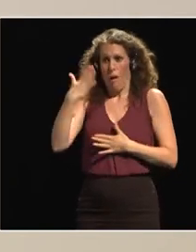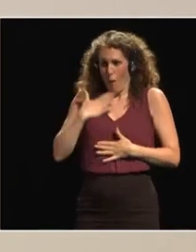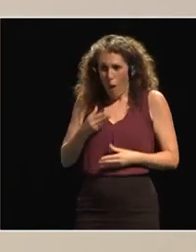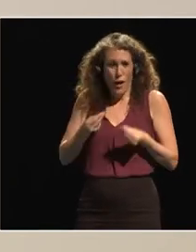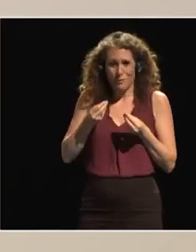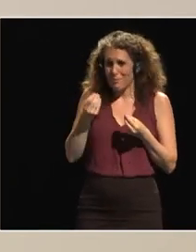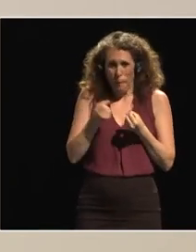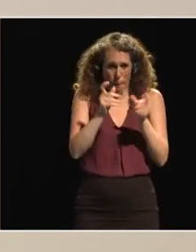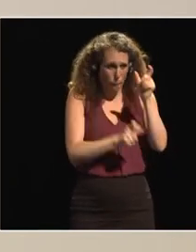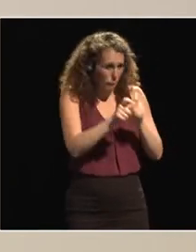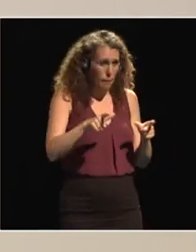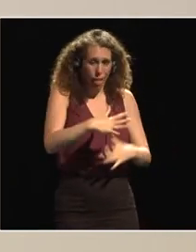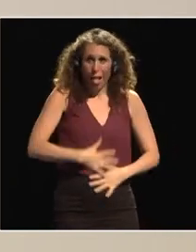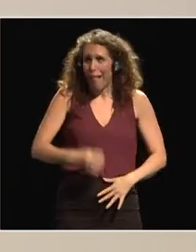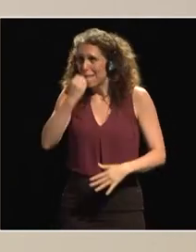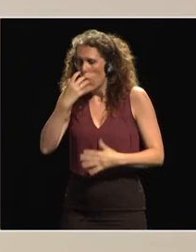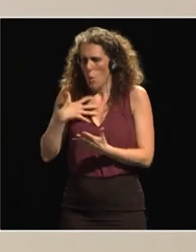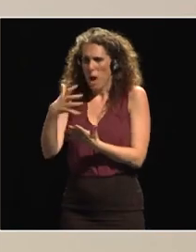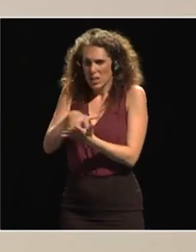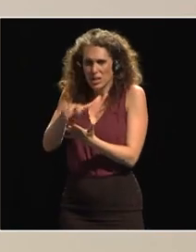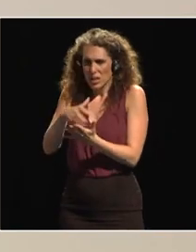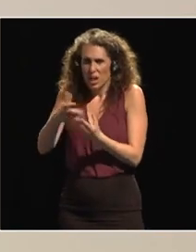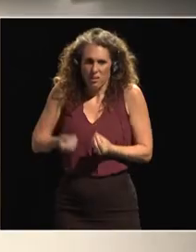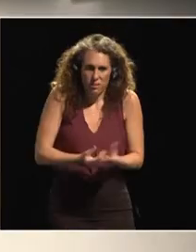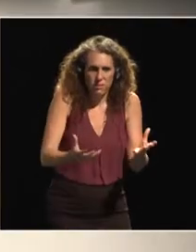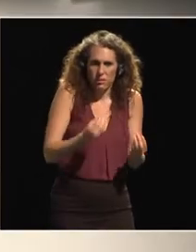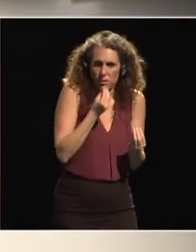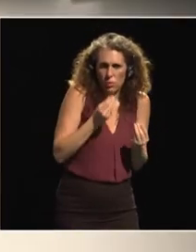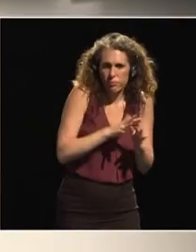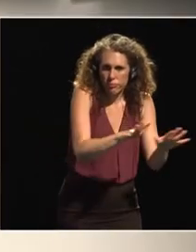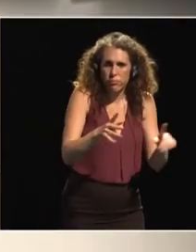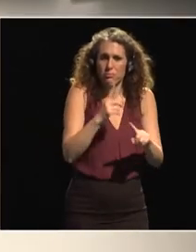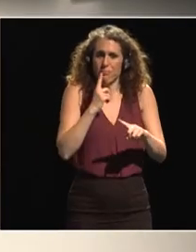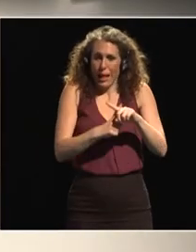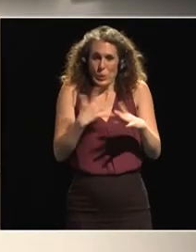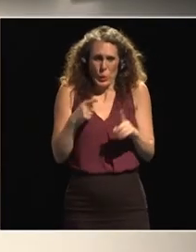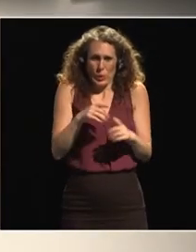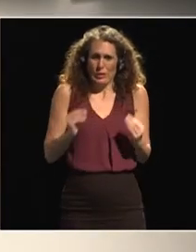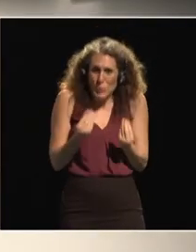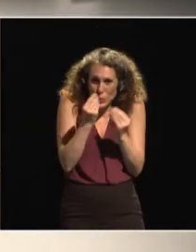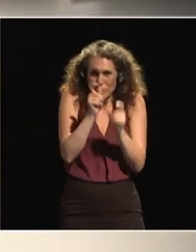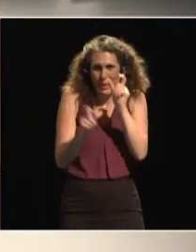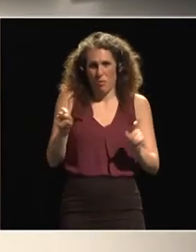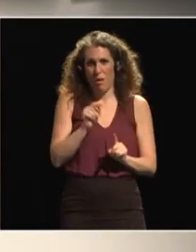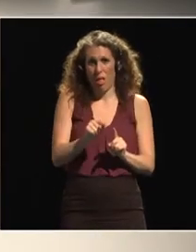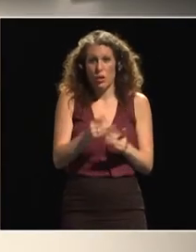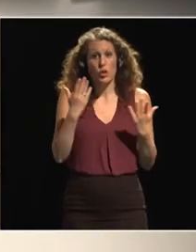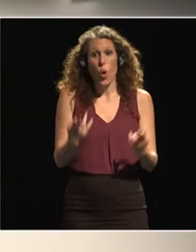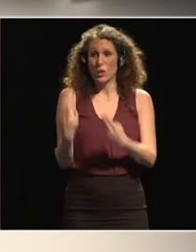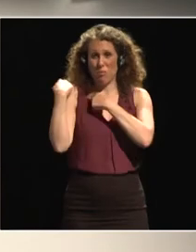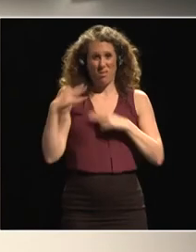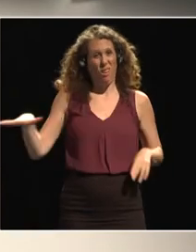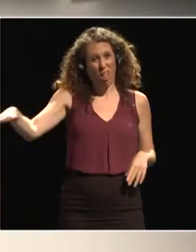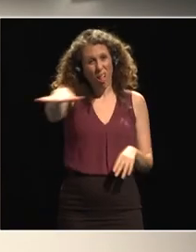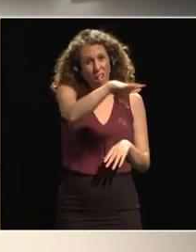increasing numbers of people in agriculture and agribusiness particularly young people so now it's up to all of the players it's up to all of